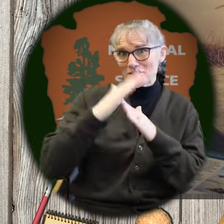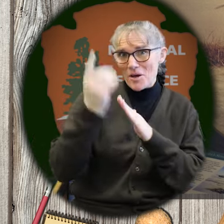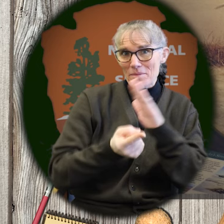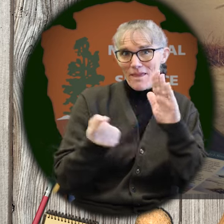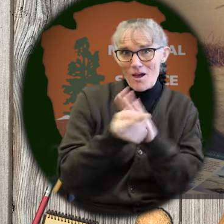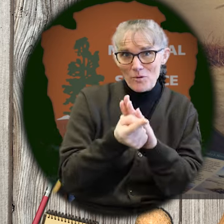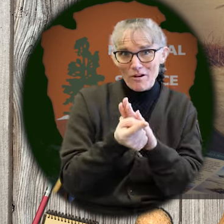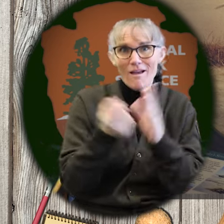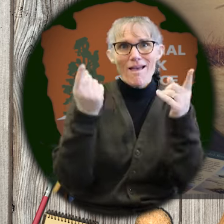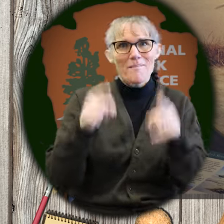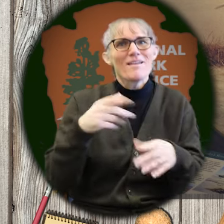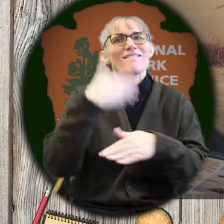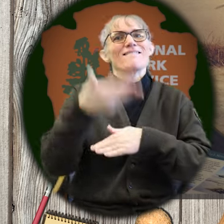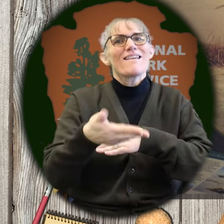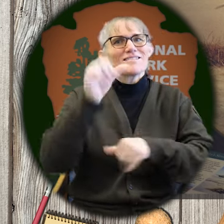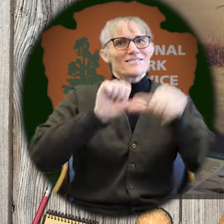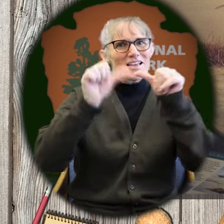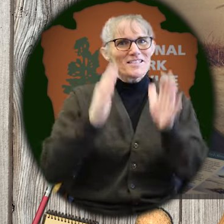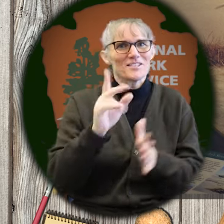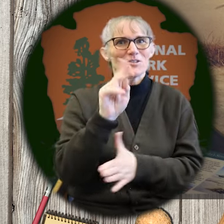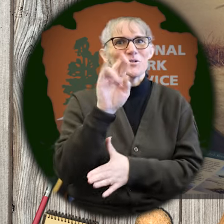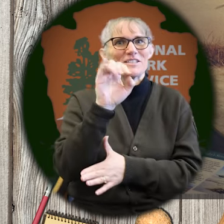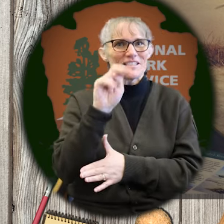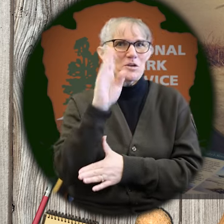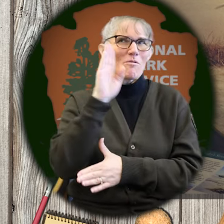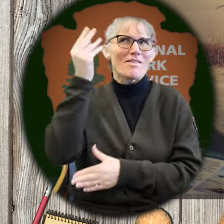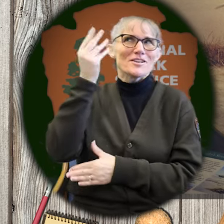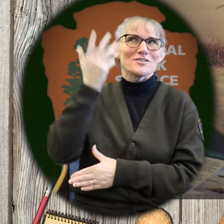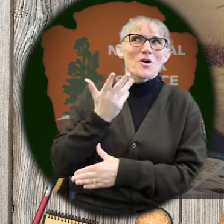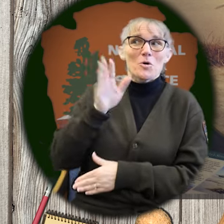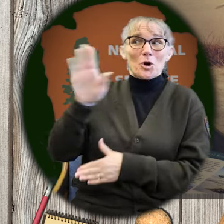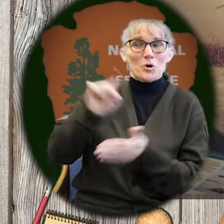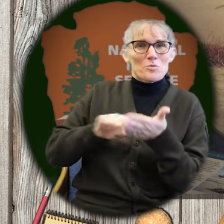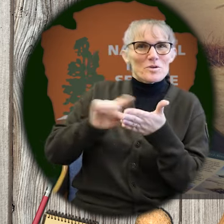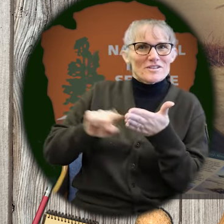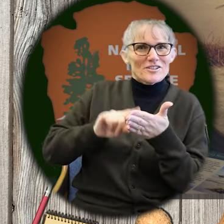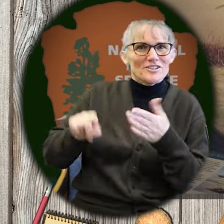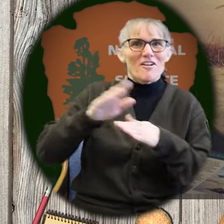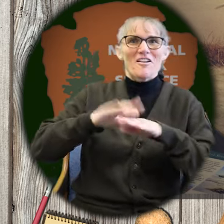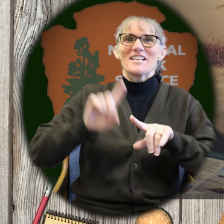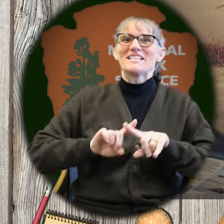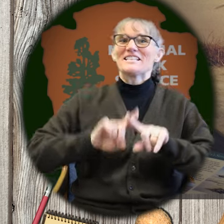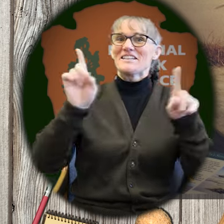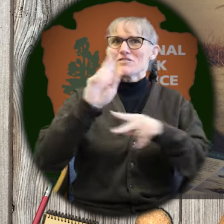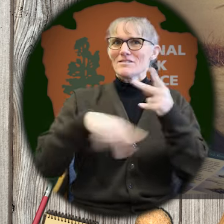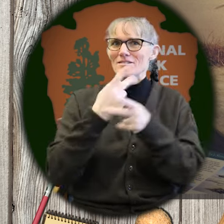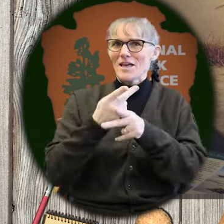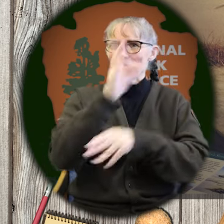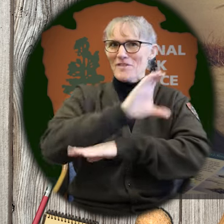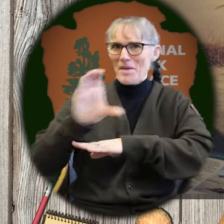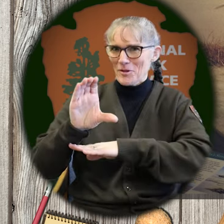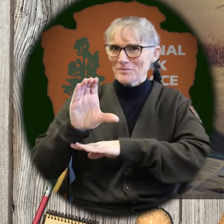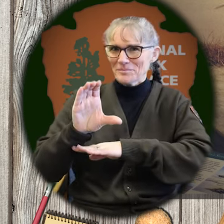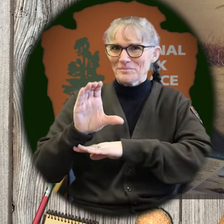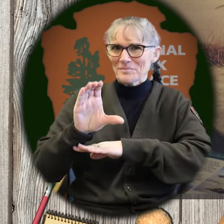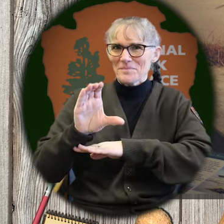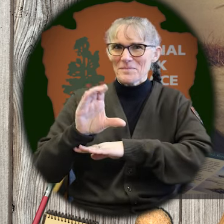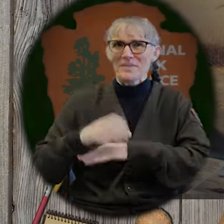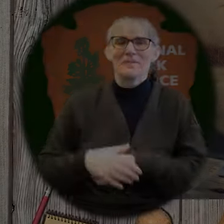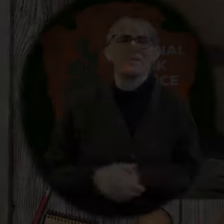top of the hour, our next paleontologist, Kristen, will tell us about her research on a different camel species. See you then.